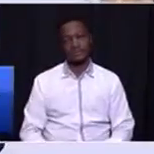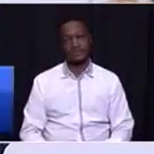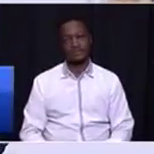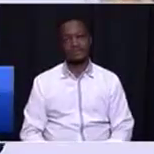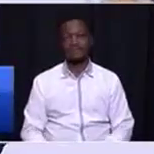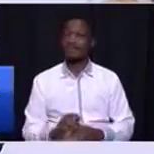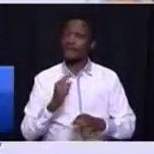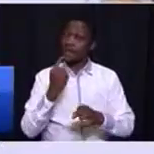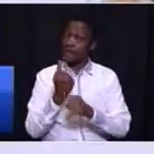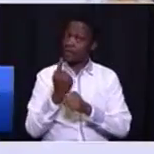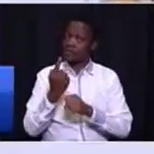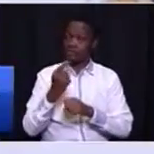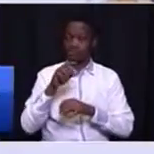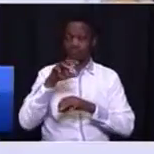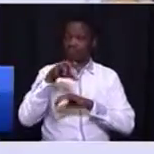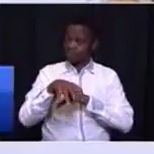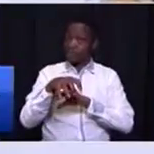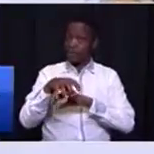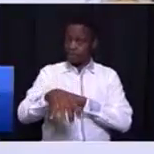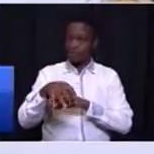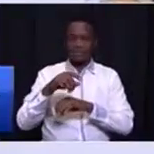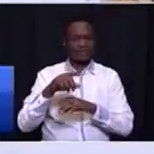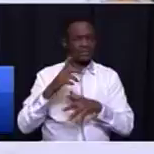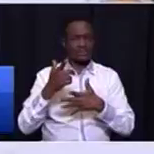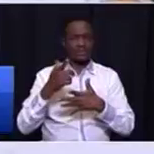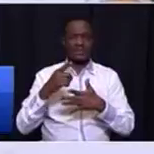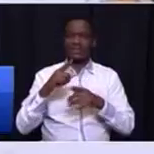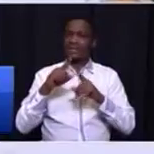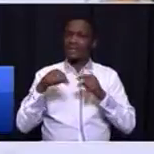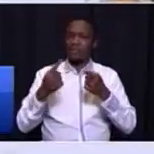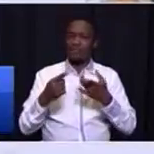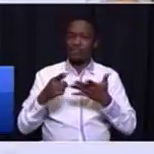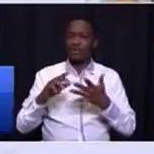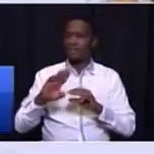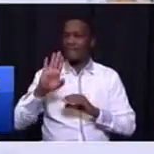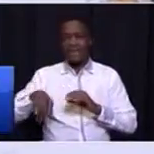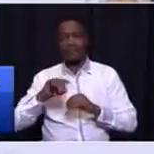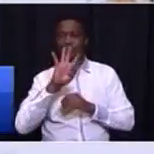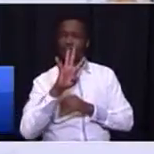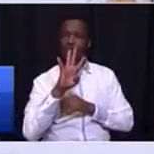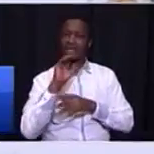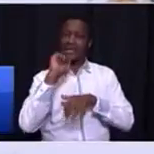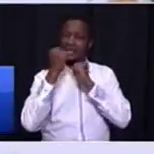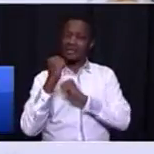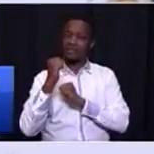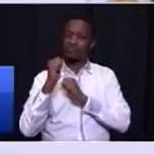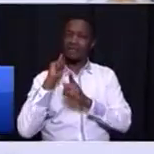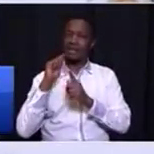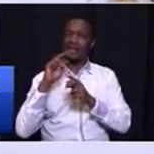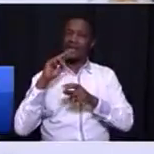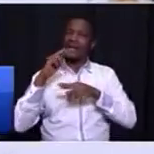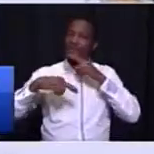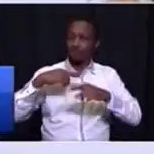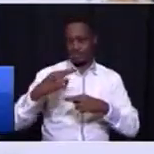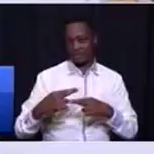Kauten province refuses to be left behind or left out of the fourth industrial revolution. We